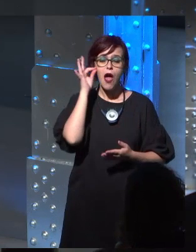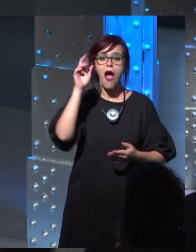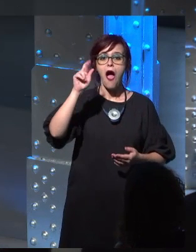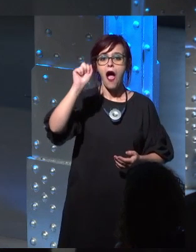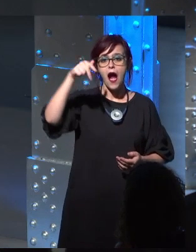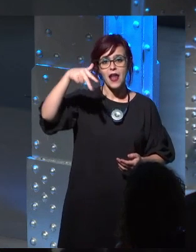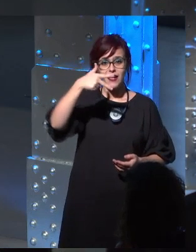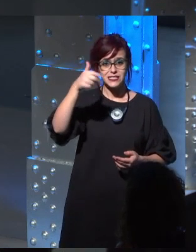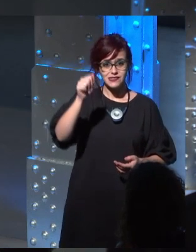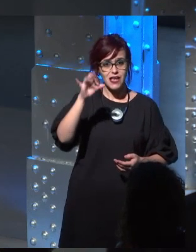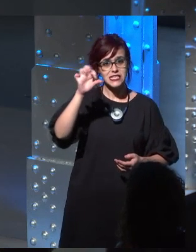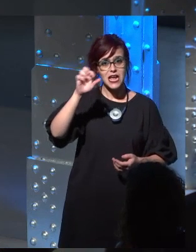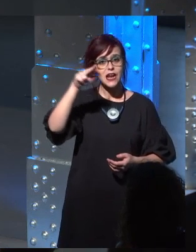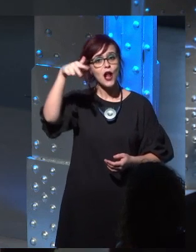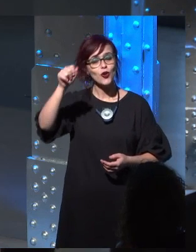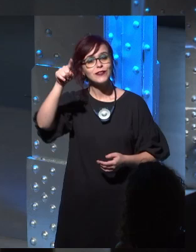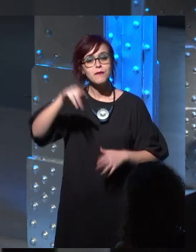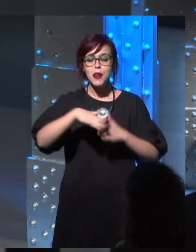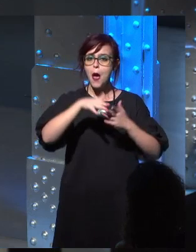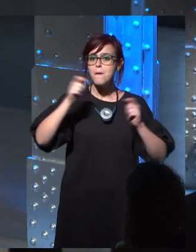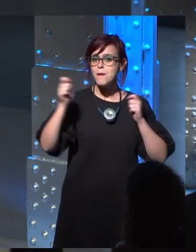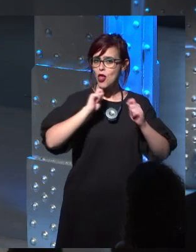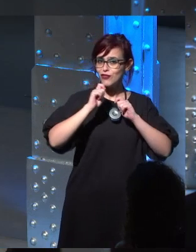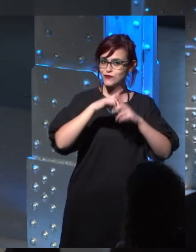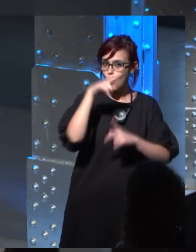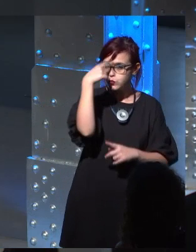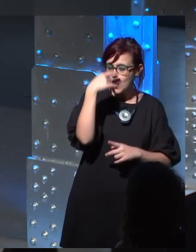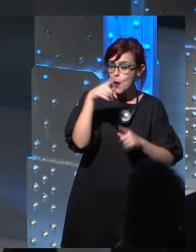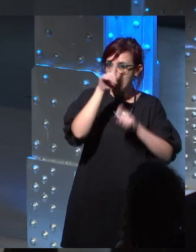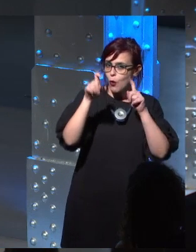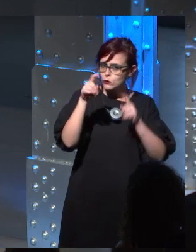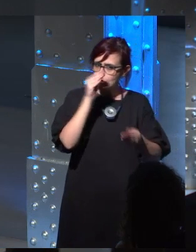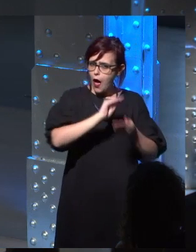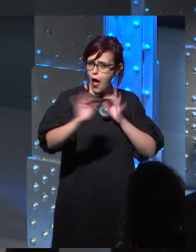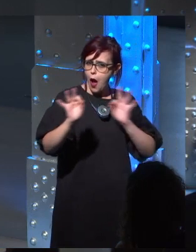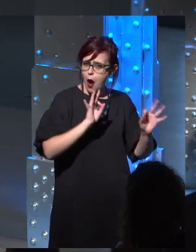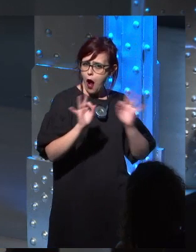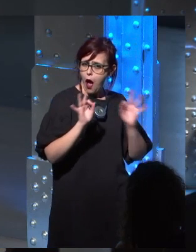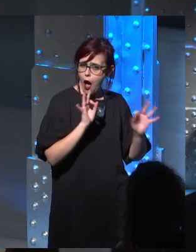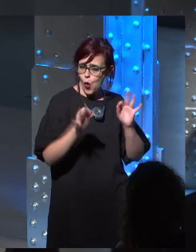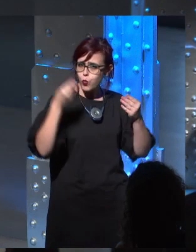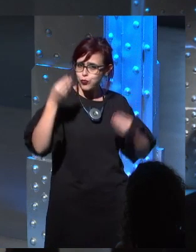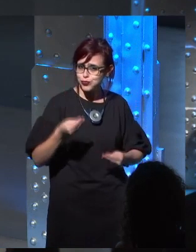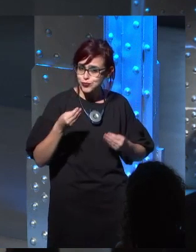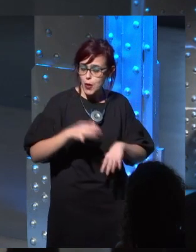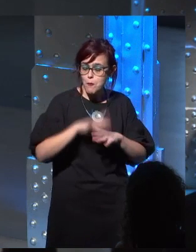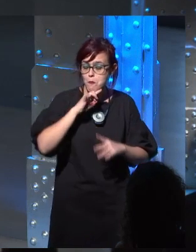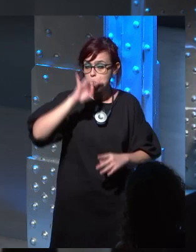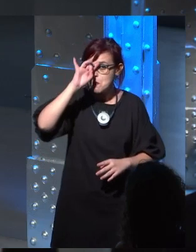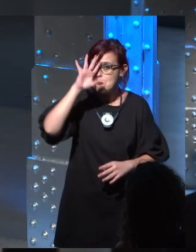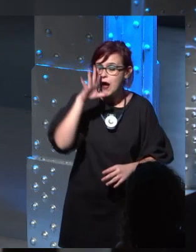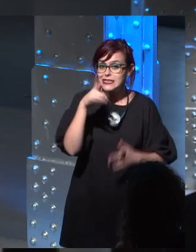with us today, Arantxa Serrano. She's also a journalist. She's specialized in culture.